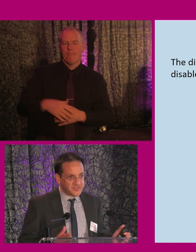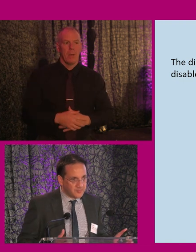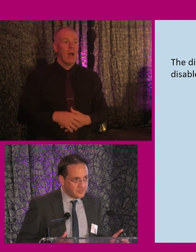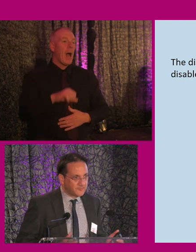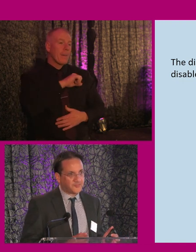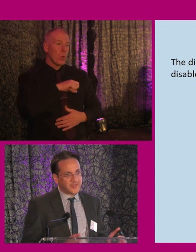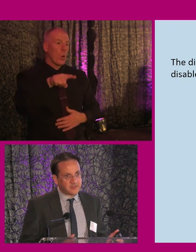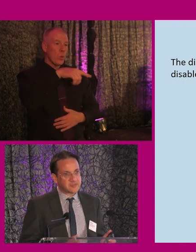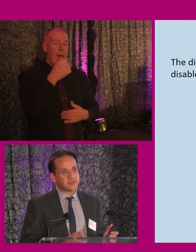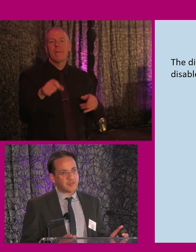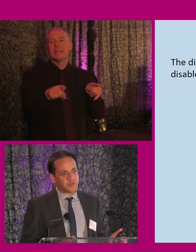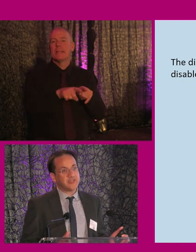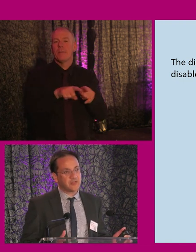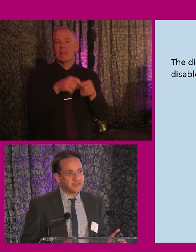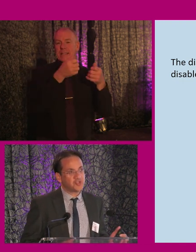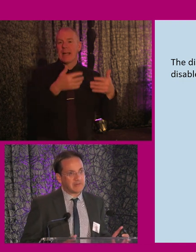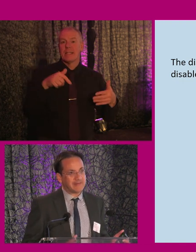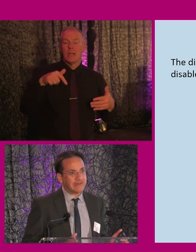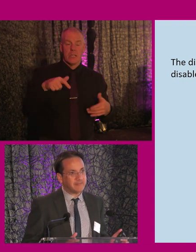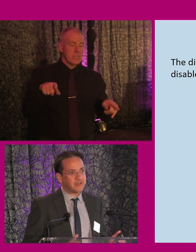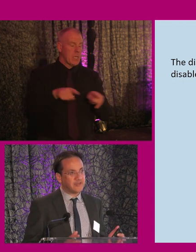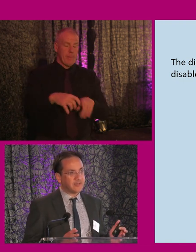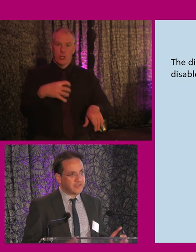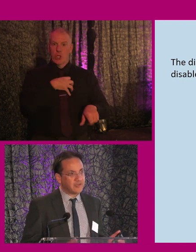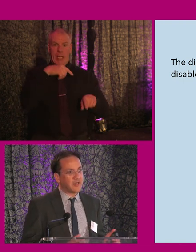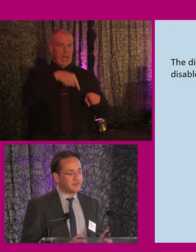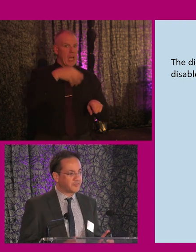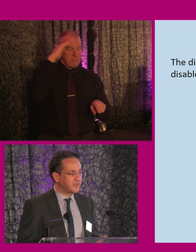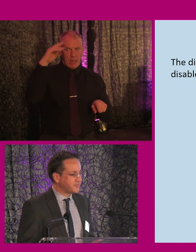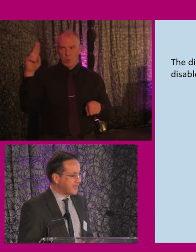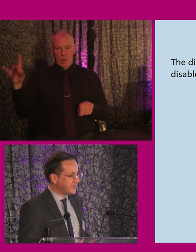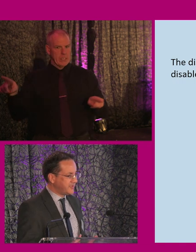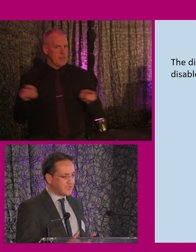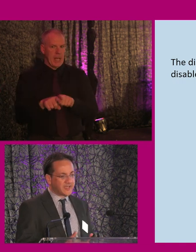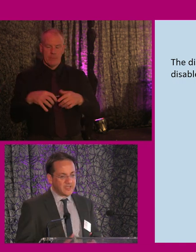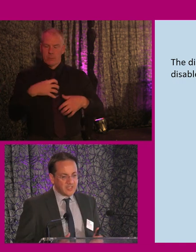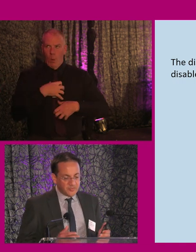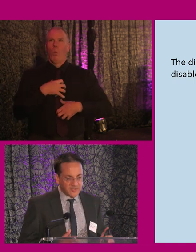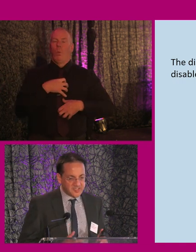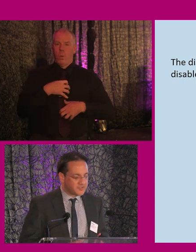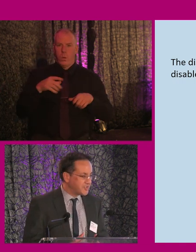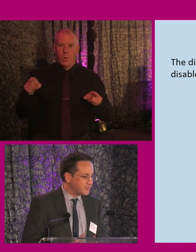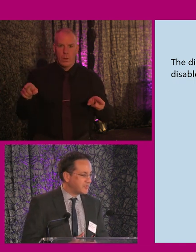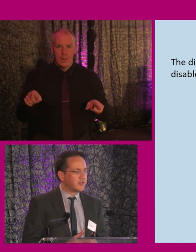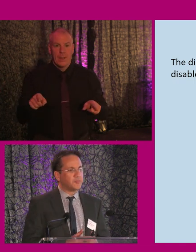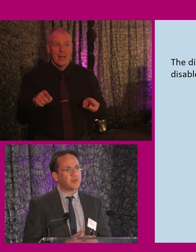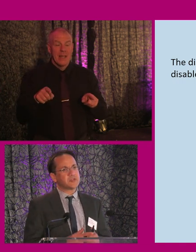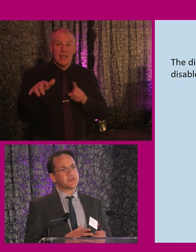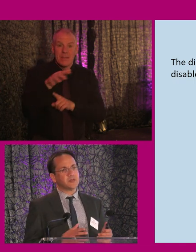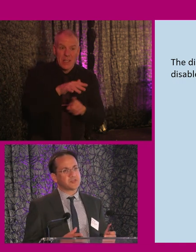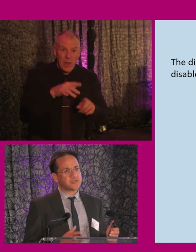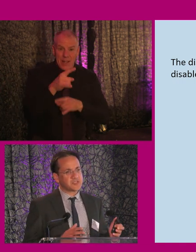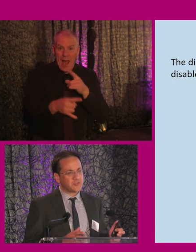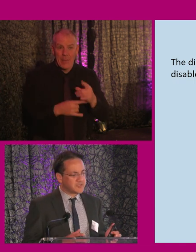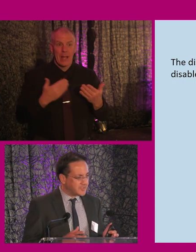you have similar figures that are probably equally shocking here in Ireland as we have in the UK. But the situation we're in at the moment